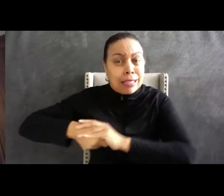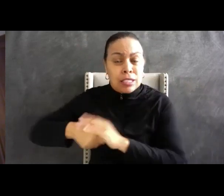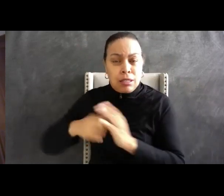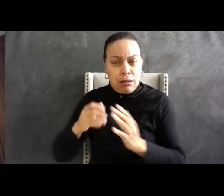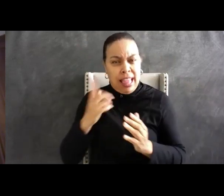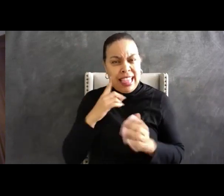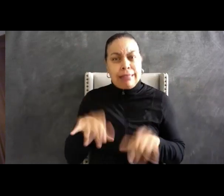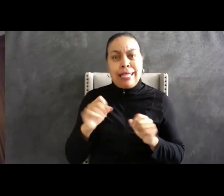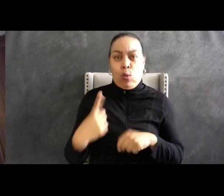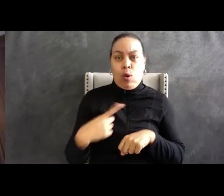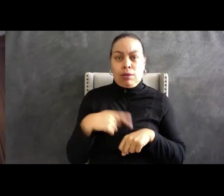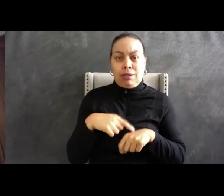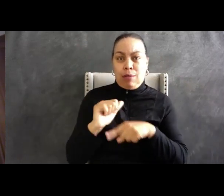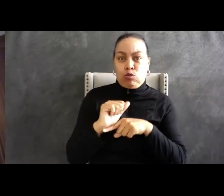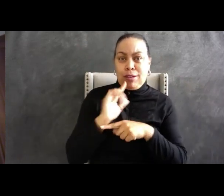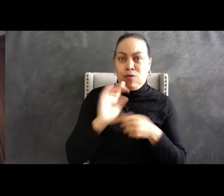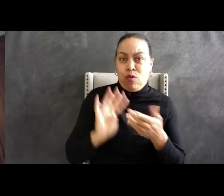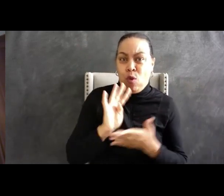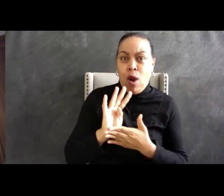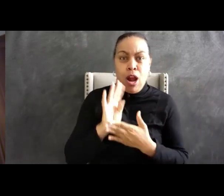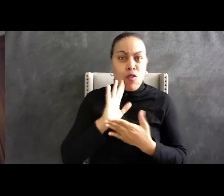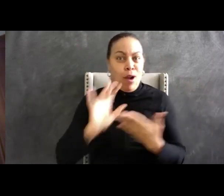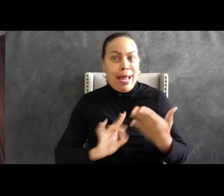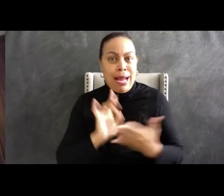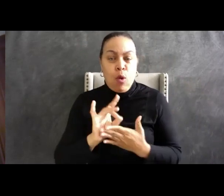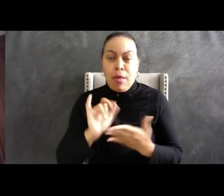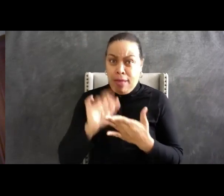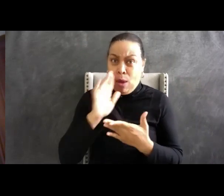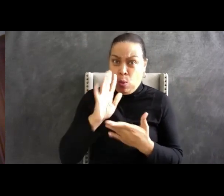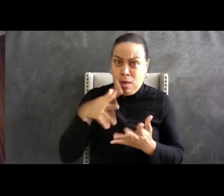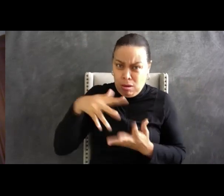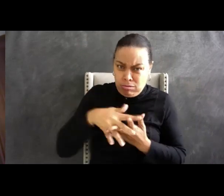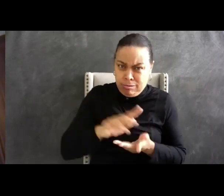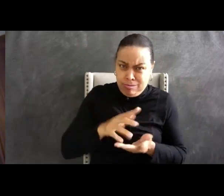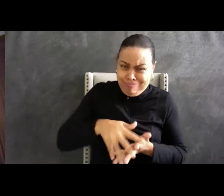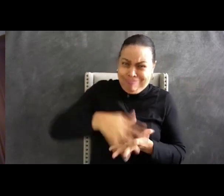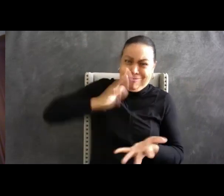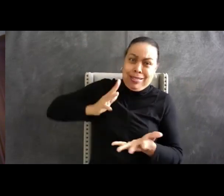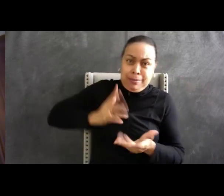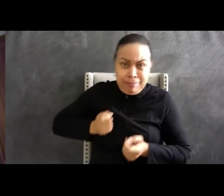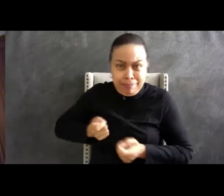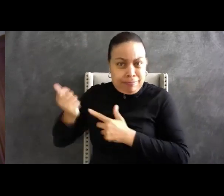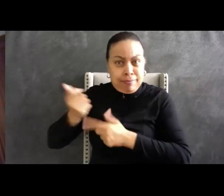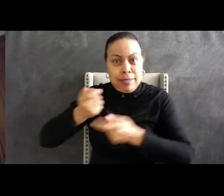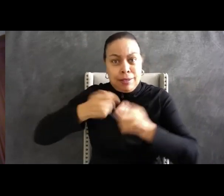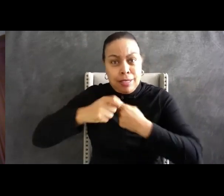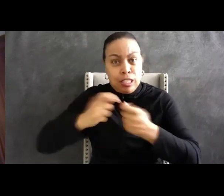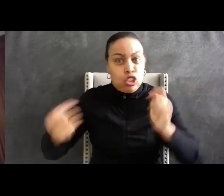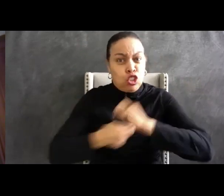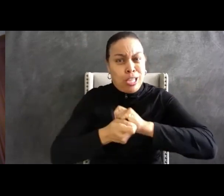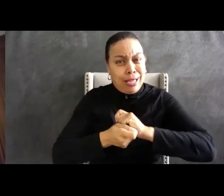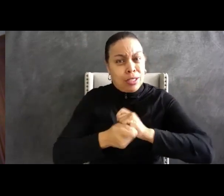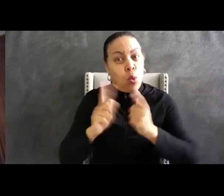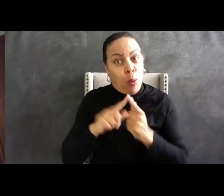in our society? Is it logical to think that training programs with no processes to